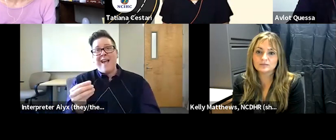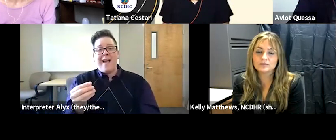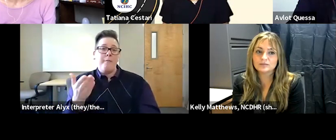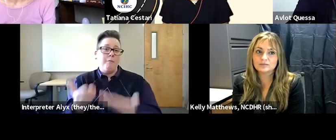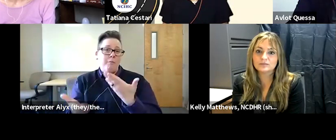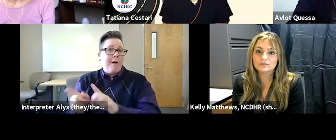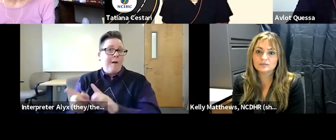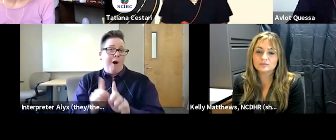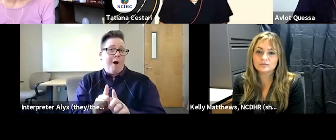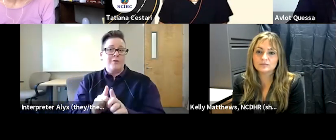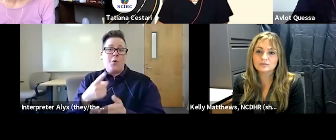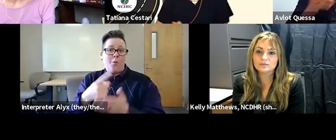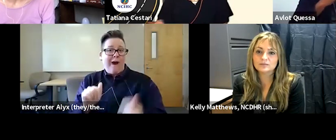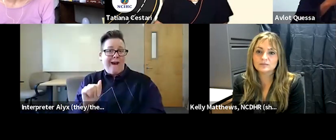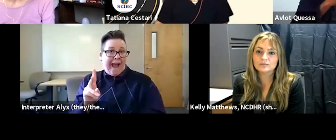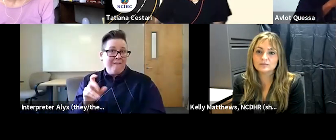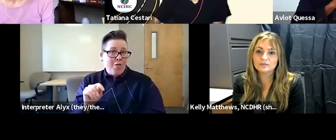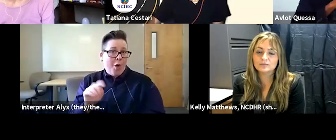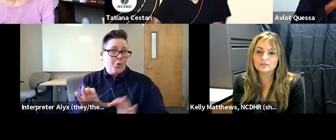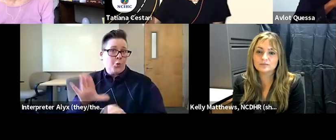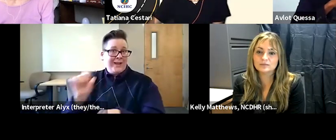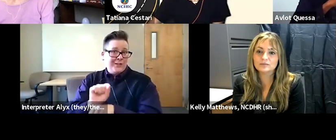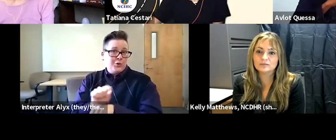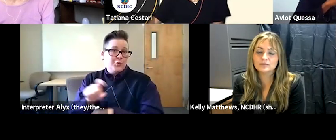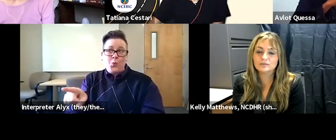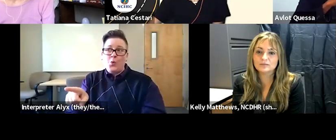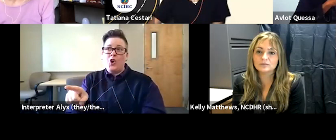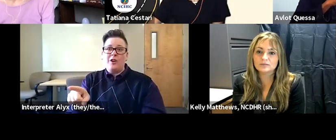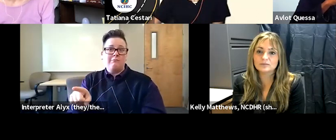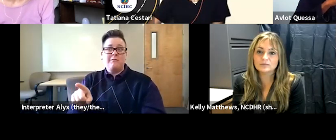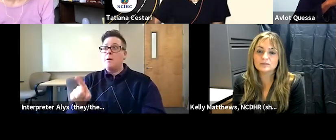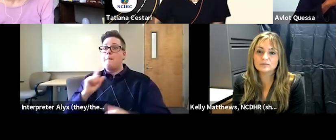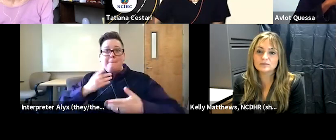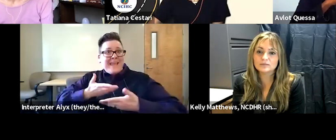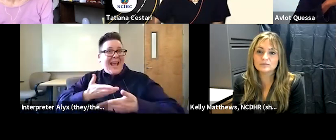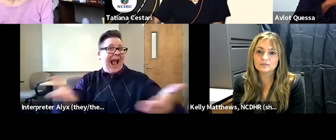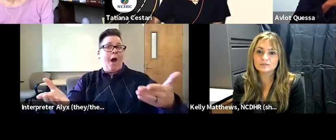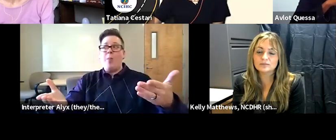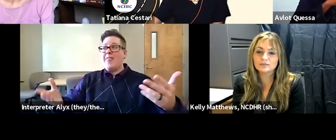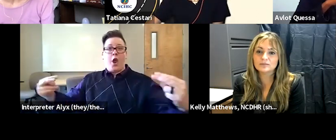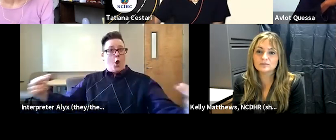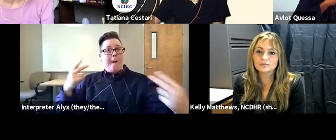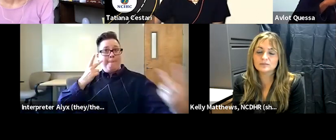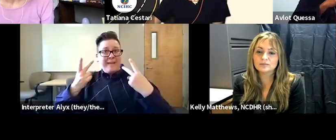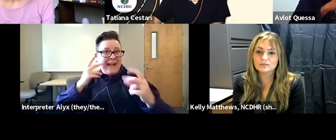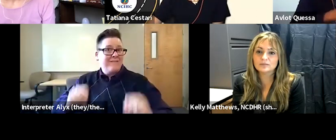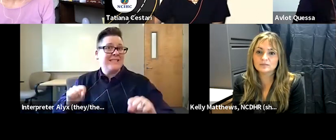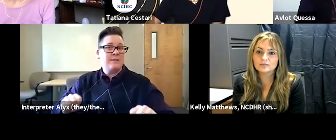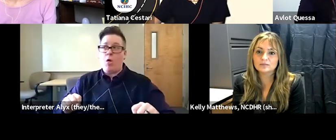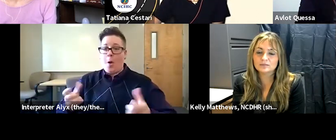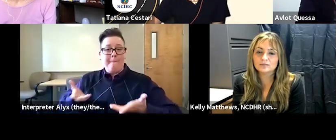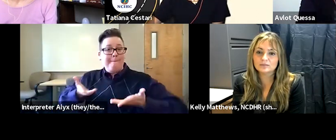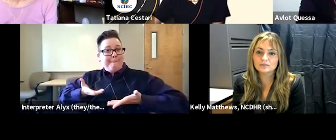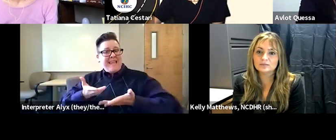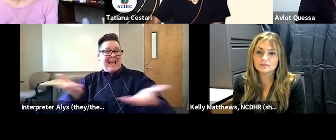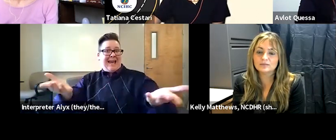it's things that avlo is doing in in in his work as in being out there being visible being being present um